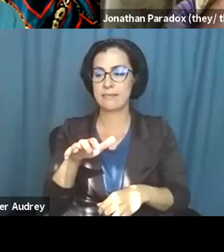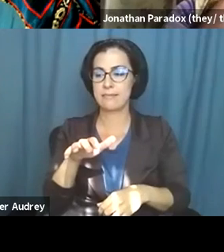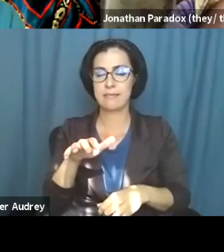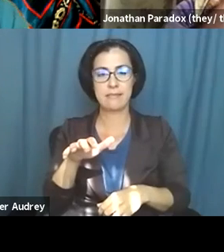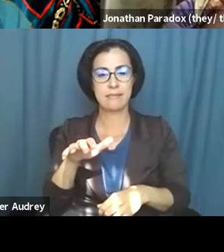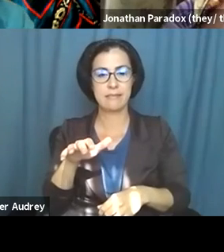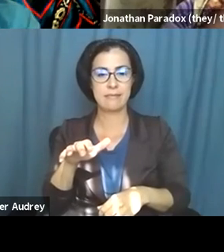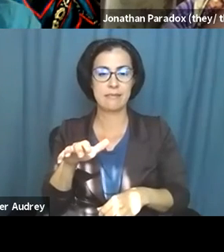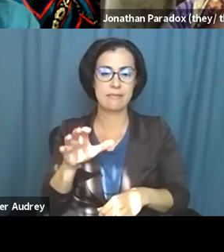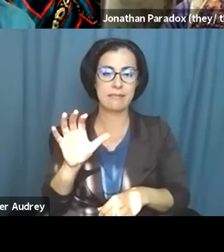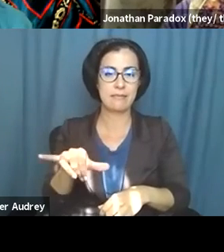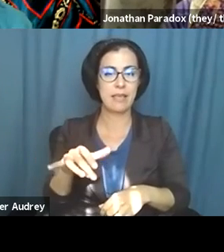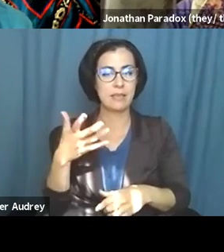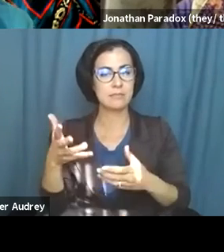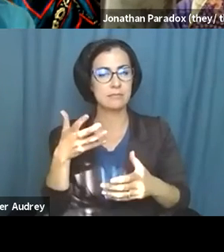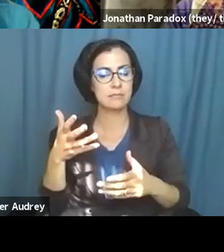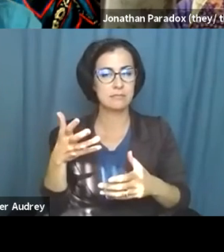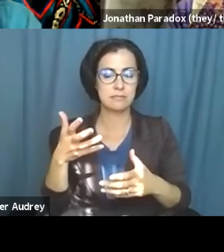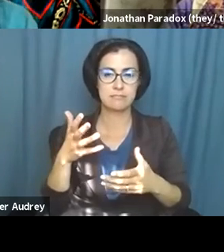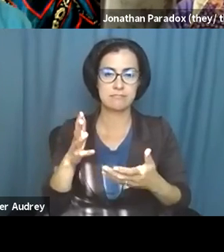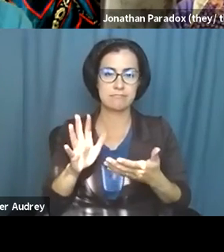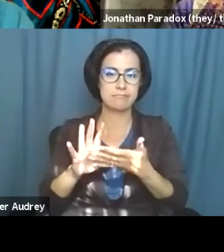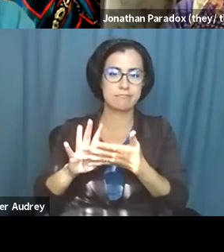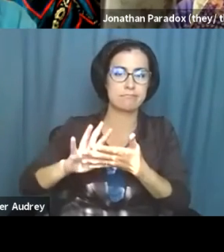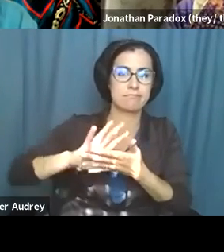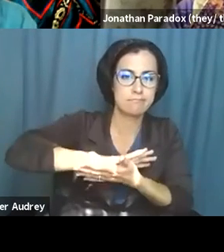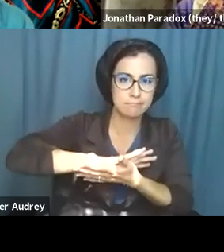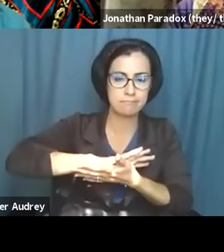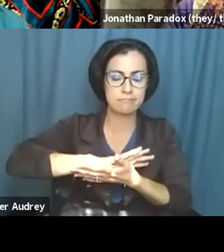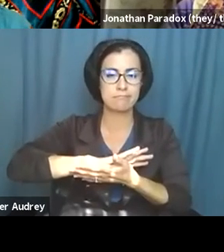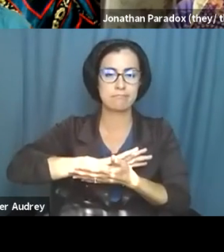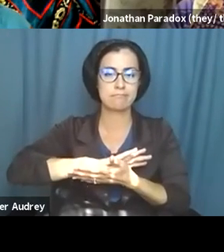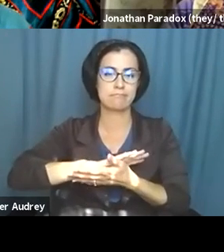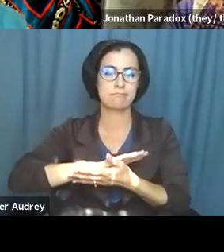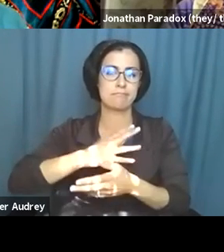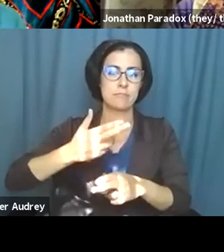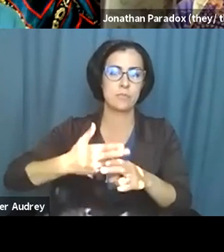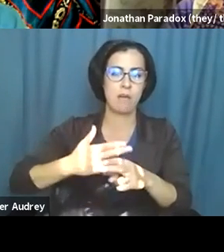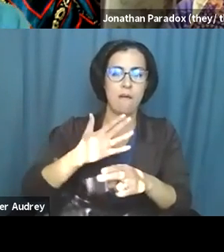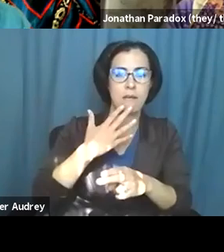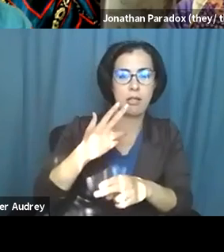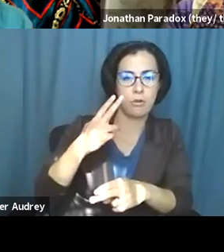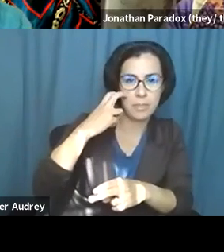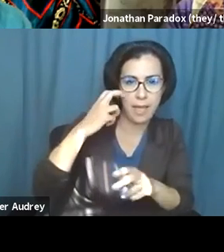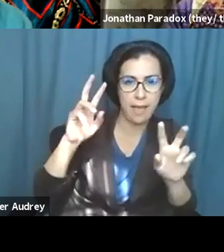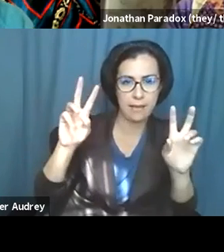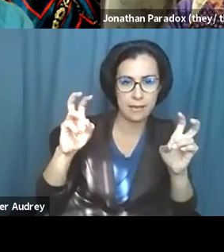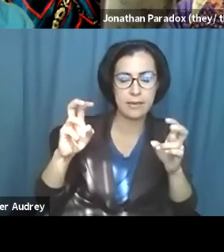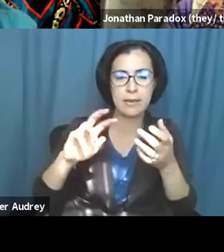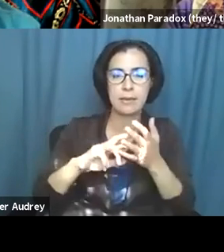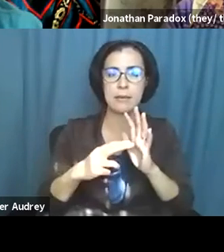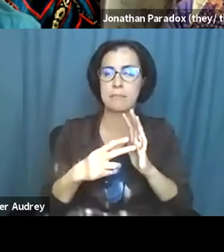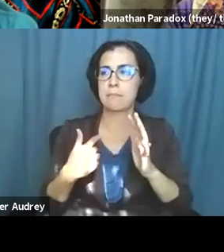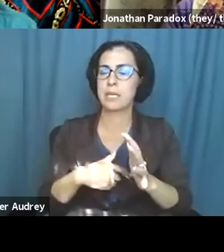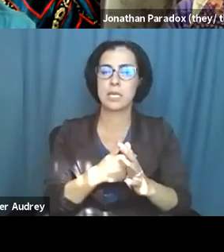and is, you know, kind of masked by, um, color blindness, wherein we neglect to,